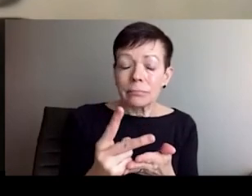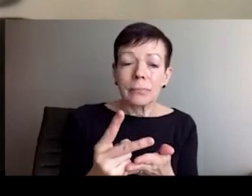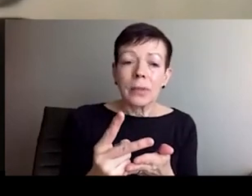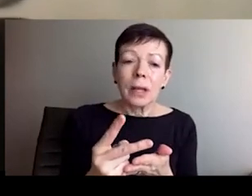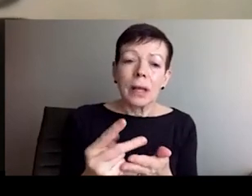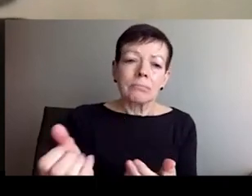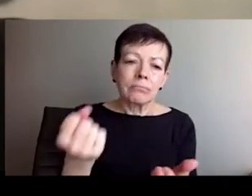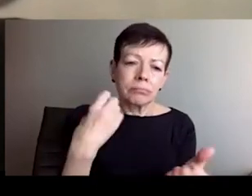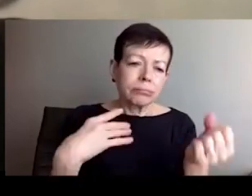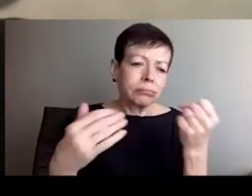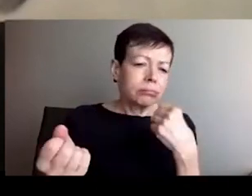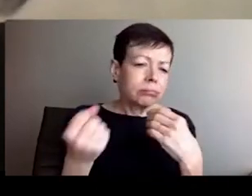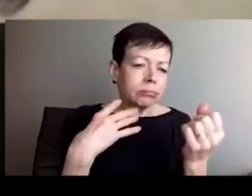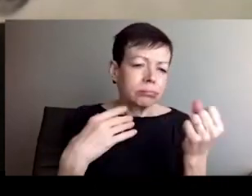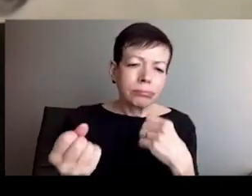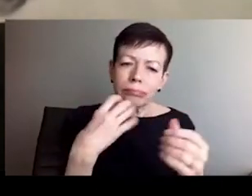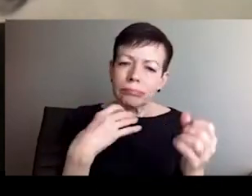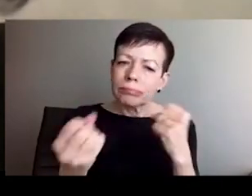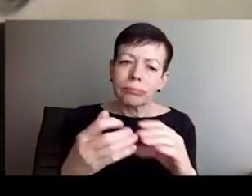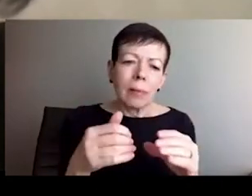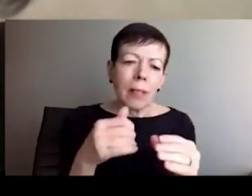is for any Russians to speak out?